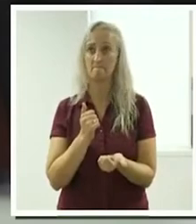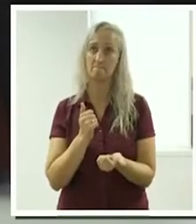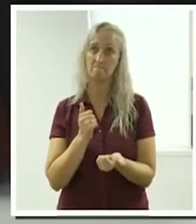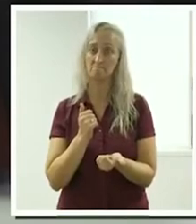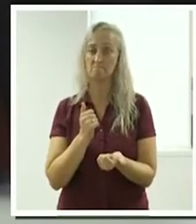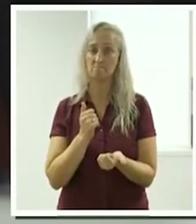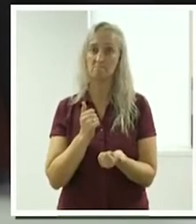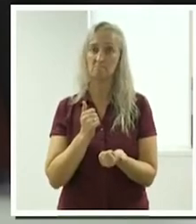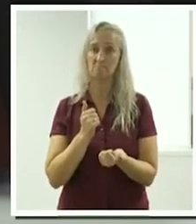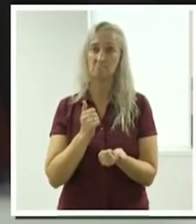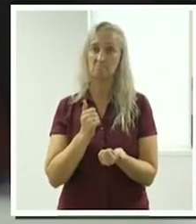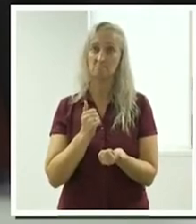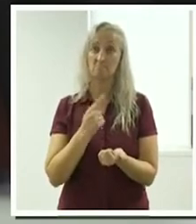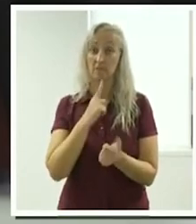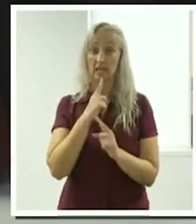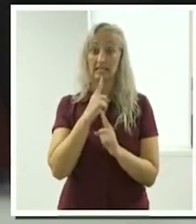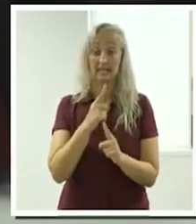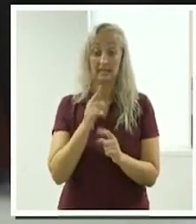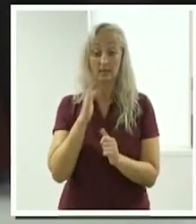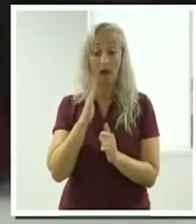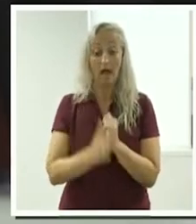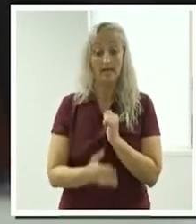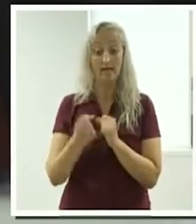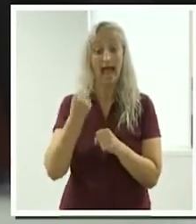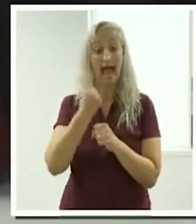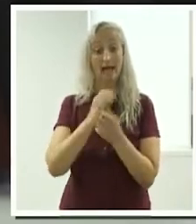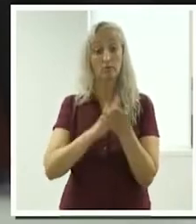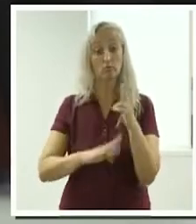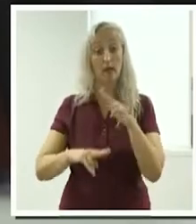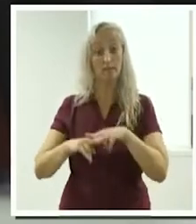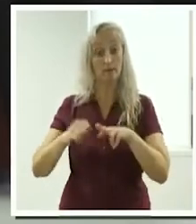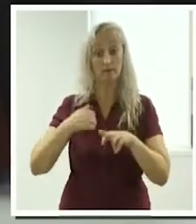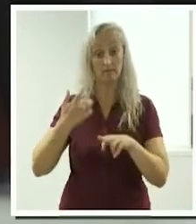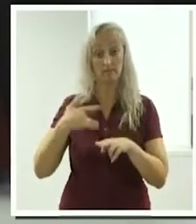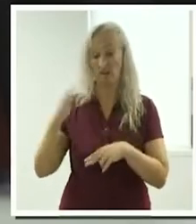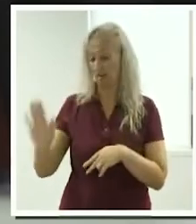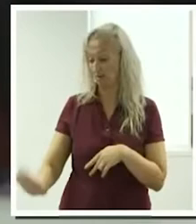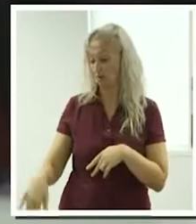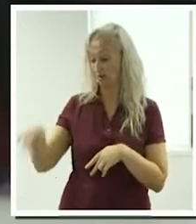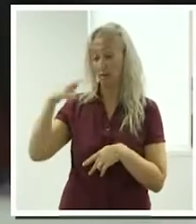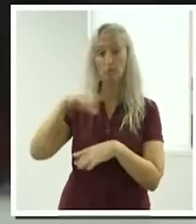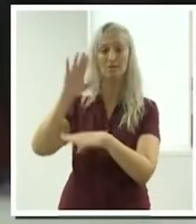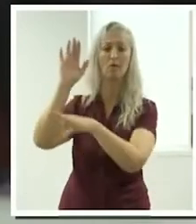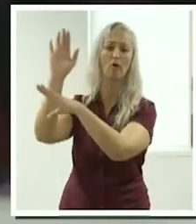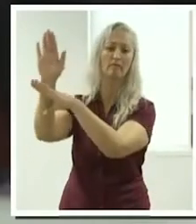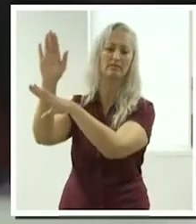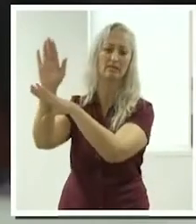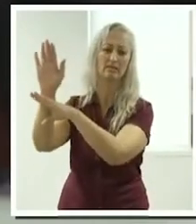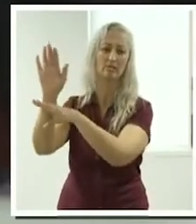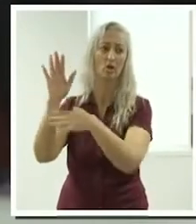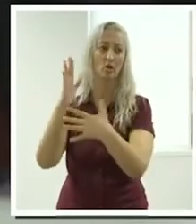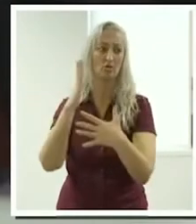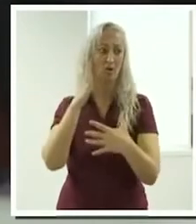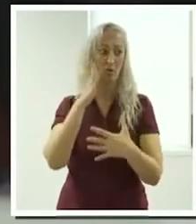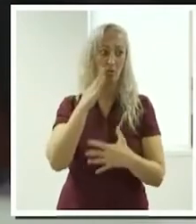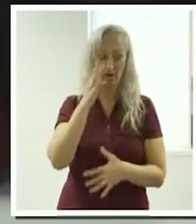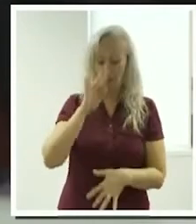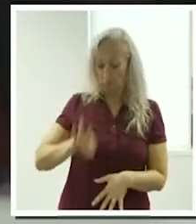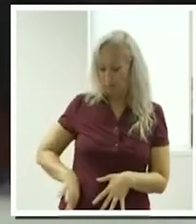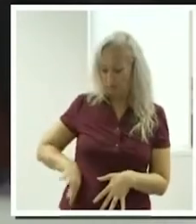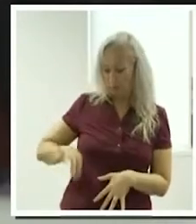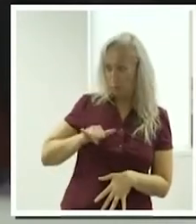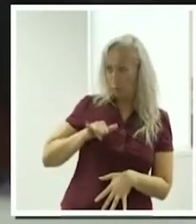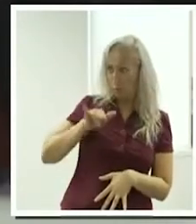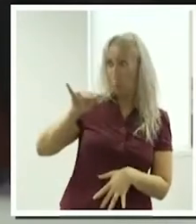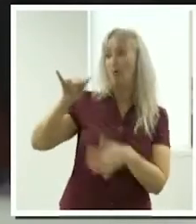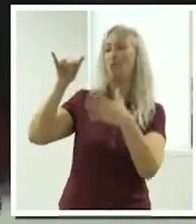know, I never had grandparents in my life because they were abroad of course and by the time I could afford to go see them they had passed